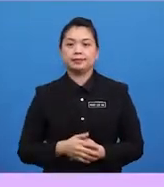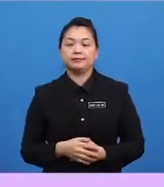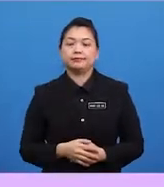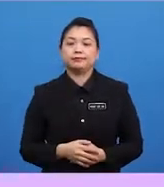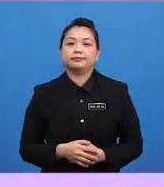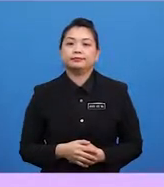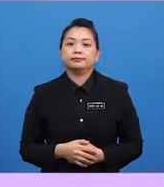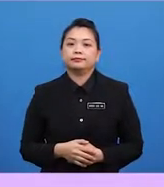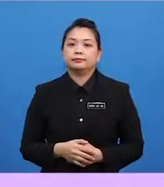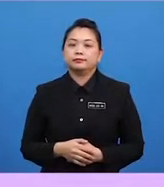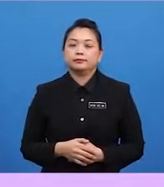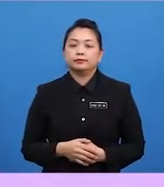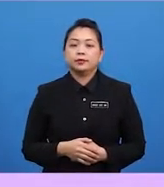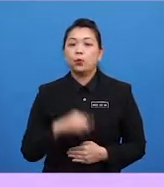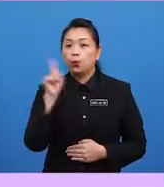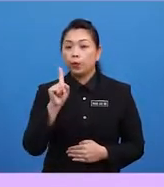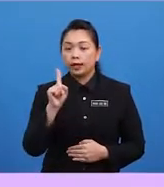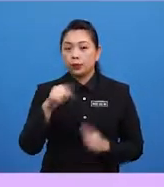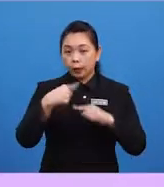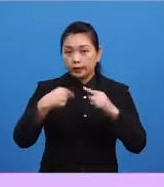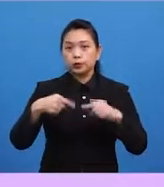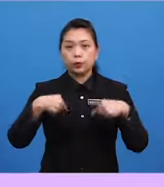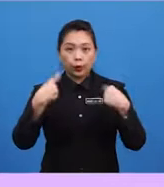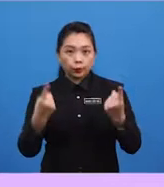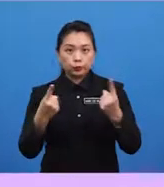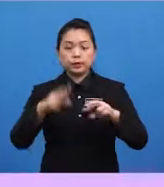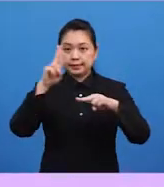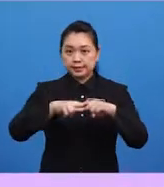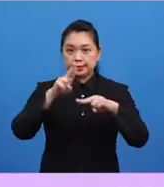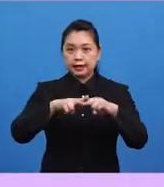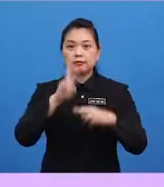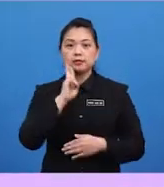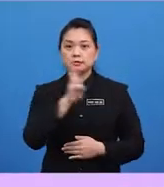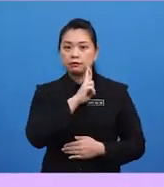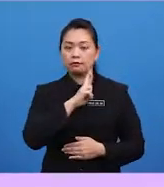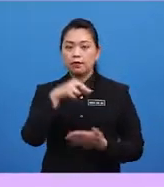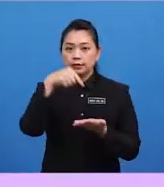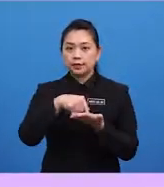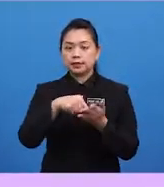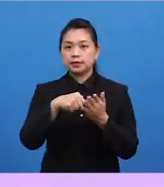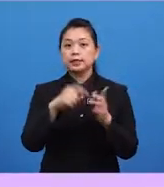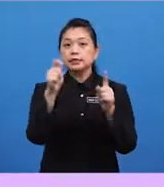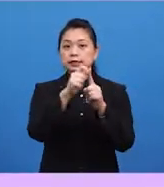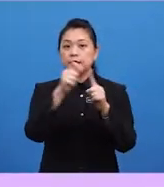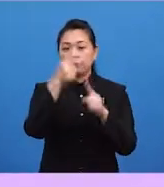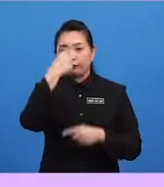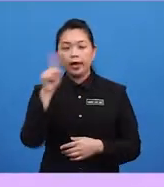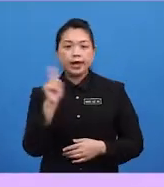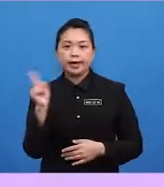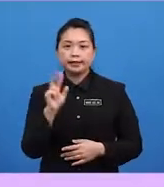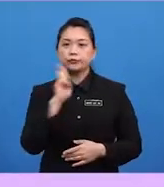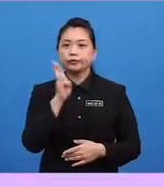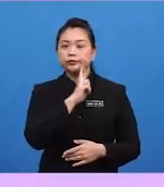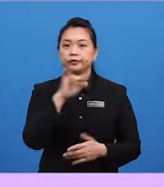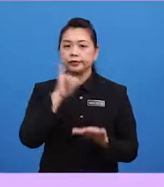Especially when you go to a sit-down restaurant. This is a term for any restaurant that